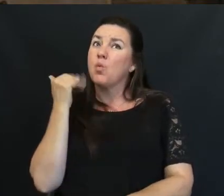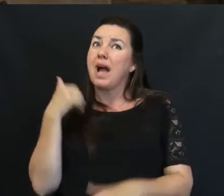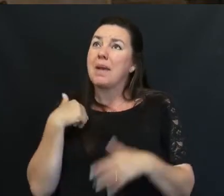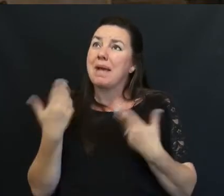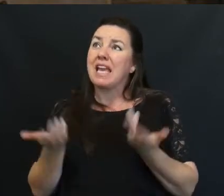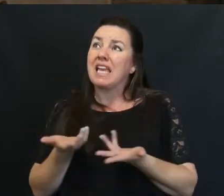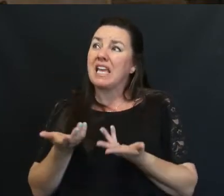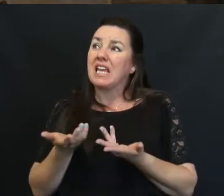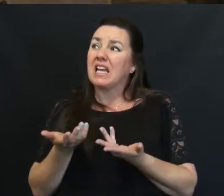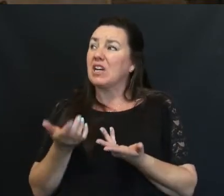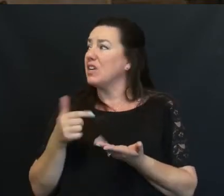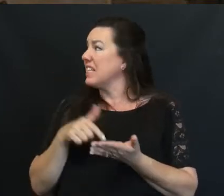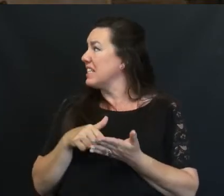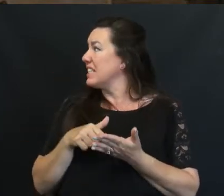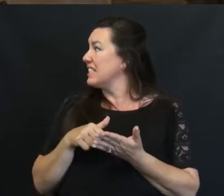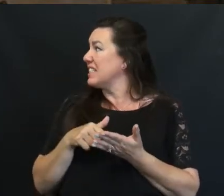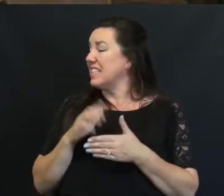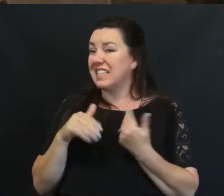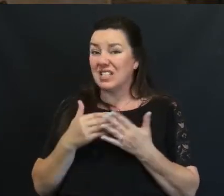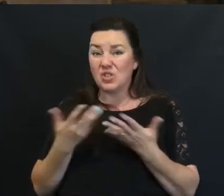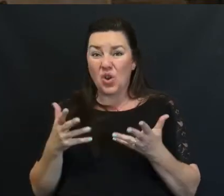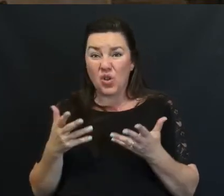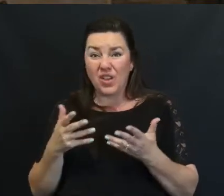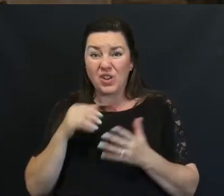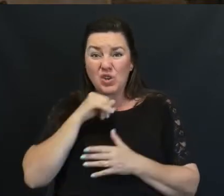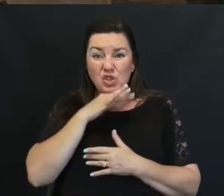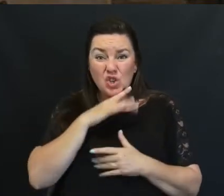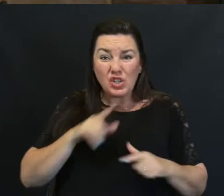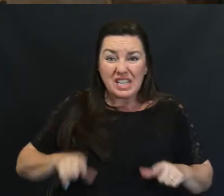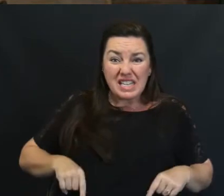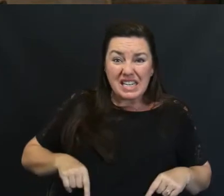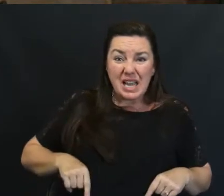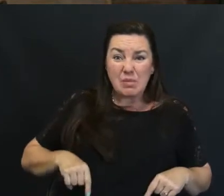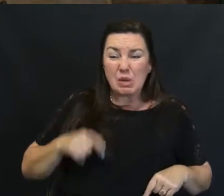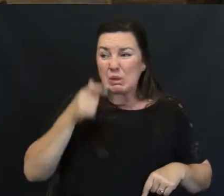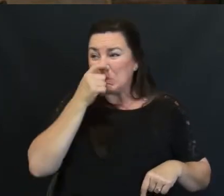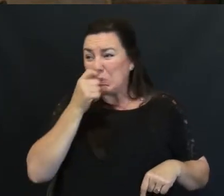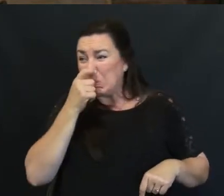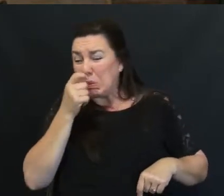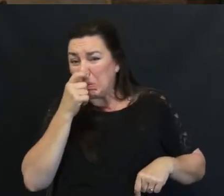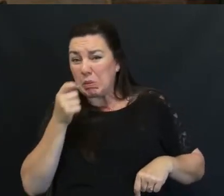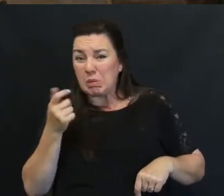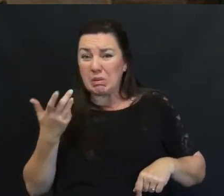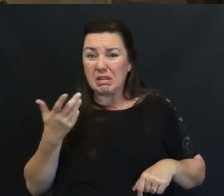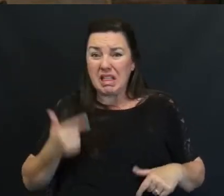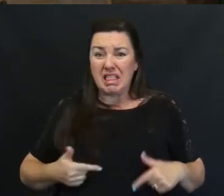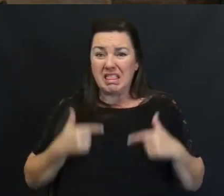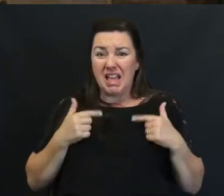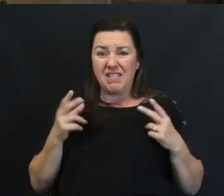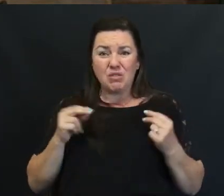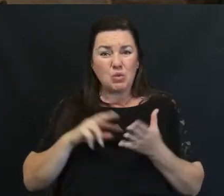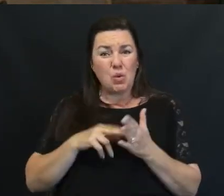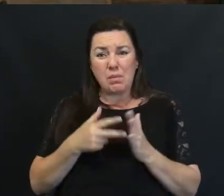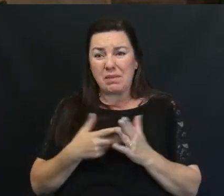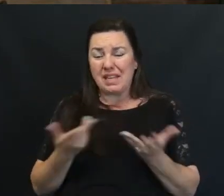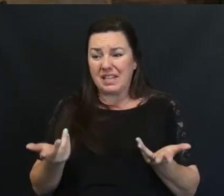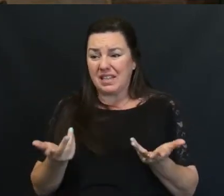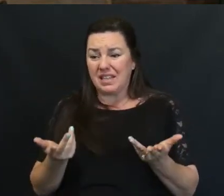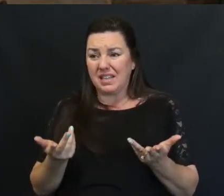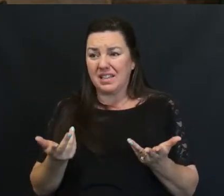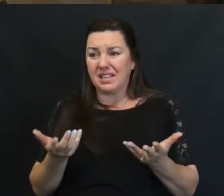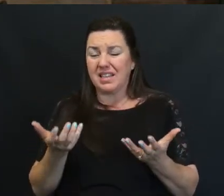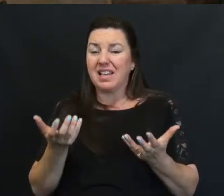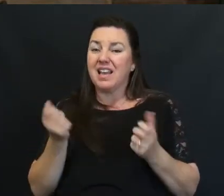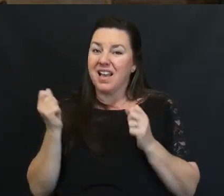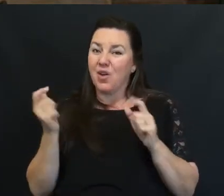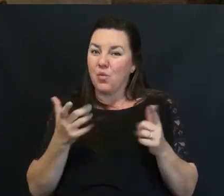here Is this all there is Dirty diapers And runny noses Life had no meaning And we all want